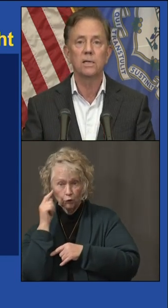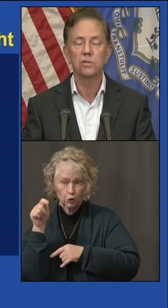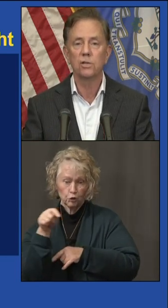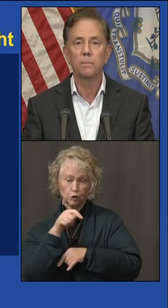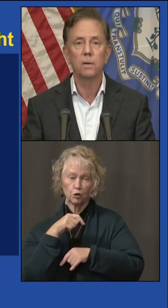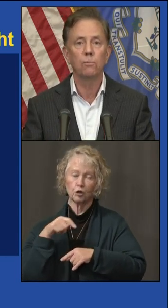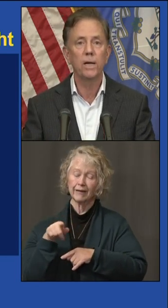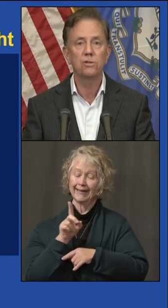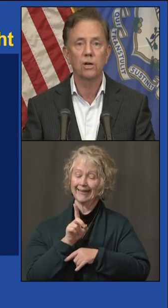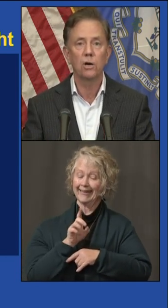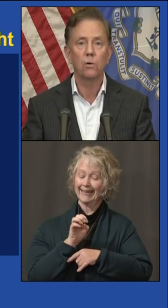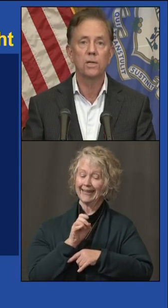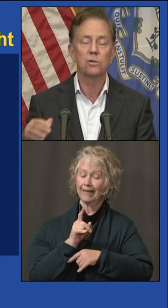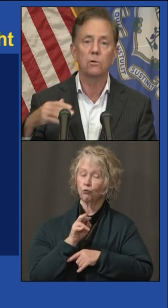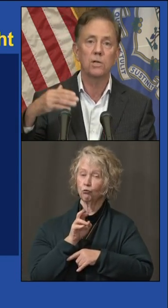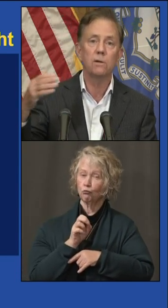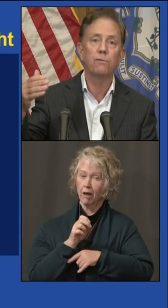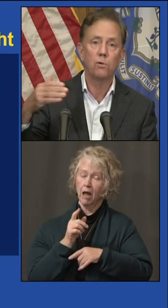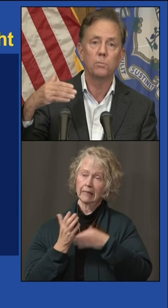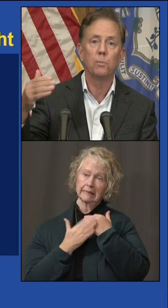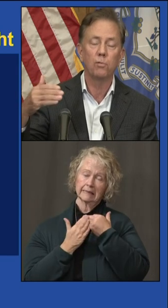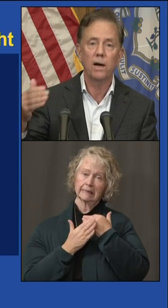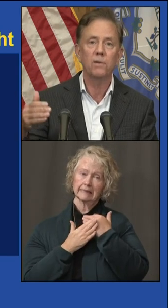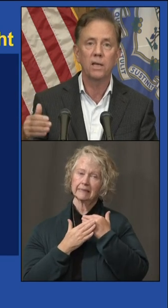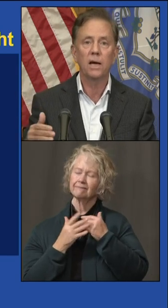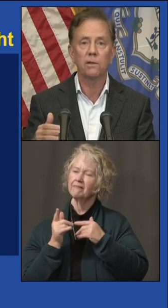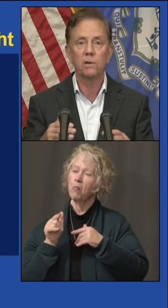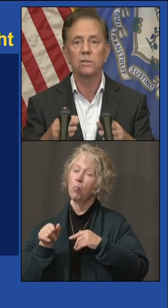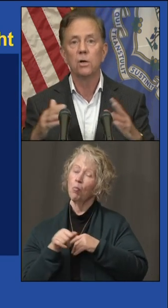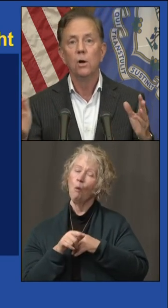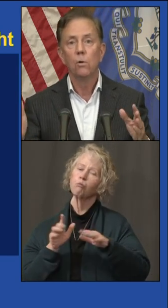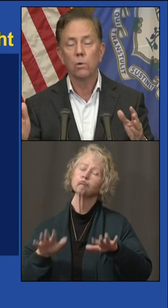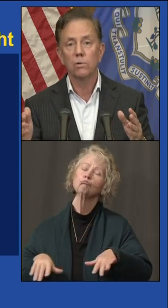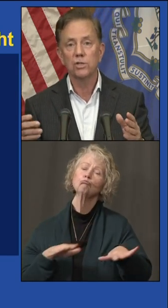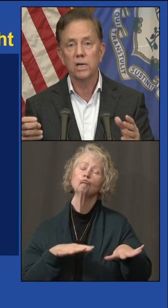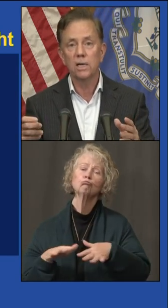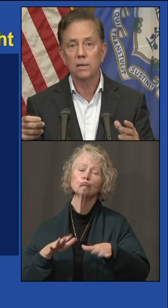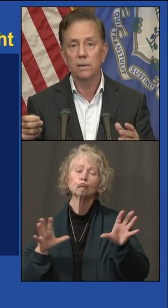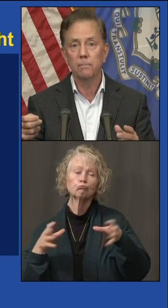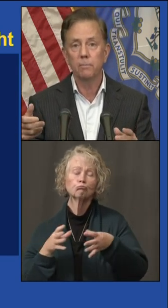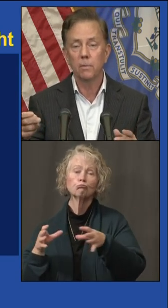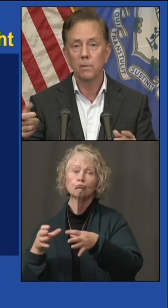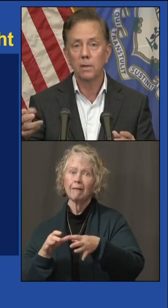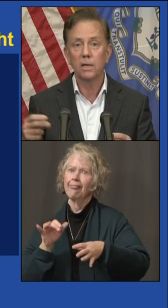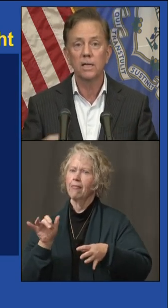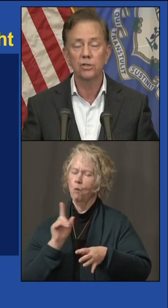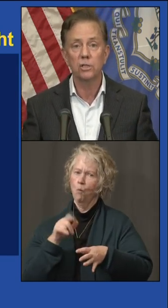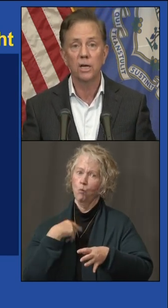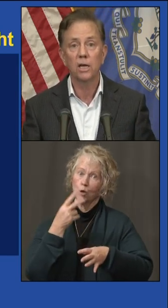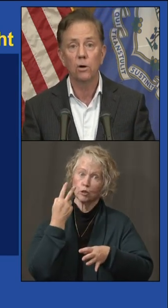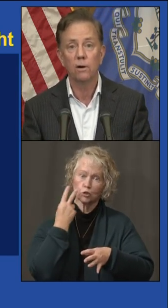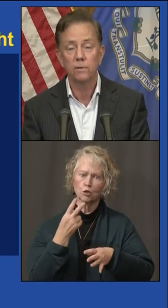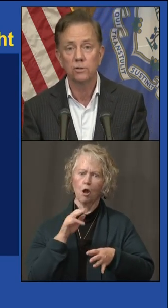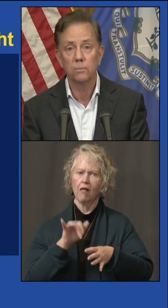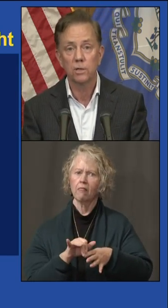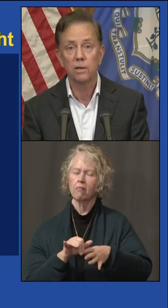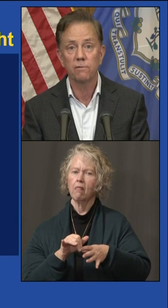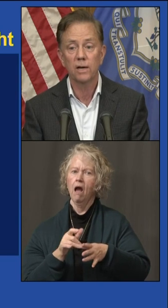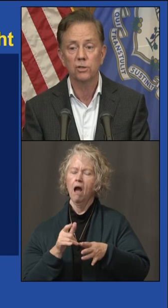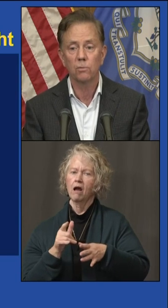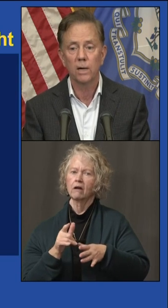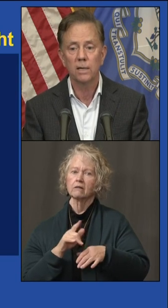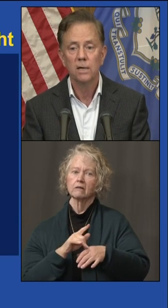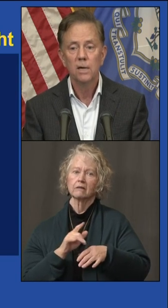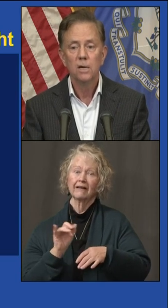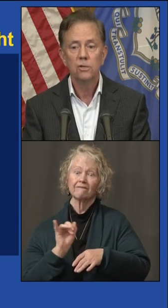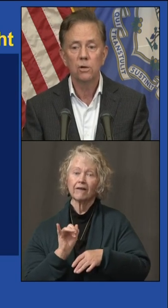saying this some weeks ago, it's those informal private gatherings where we're seeing the ignition taking off in terms of the